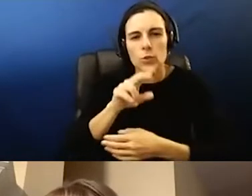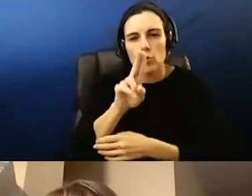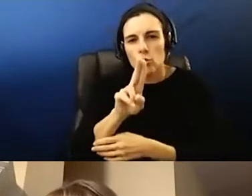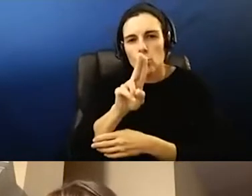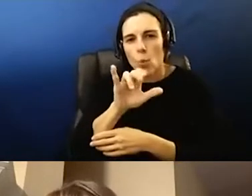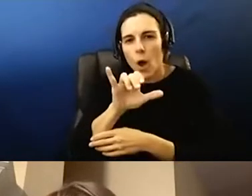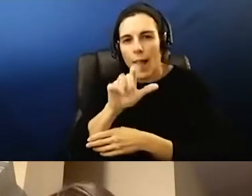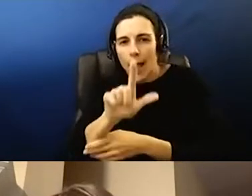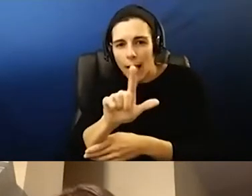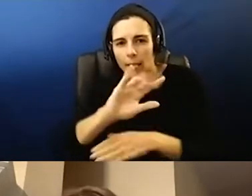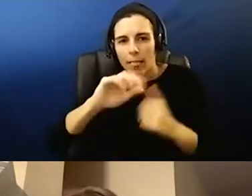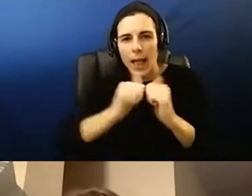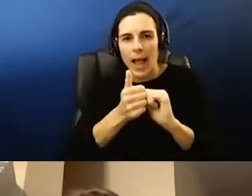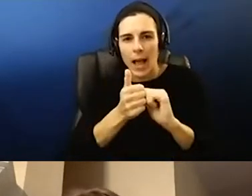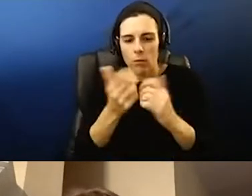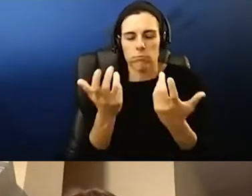made?